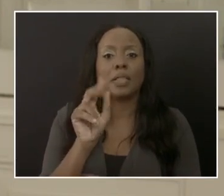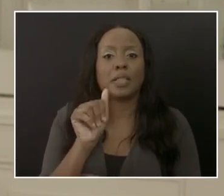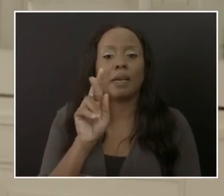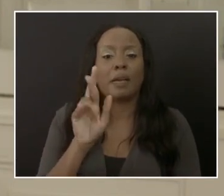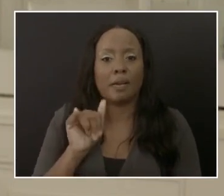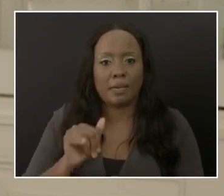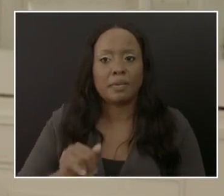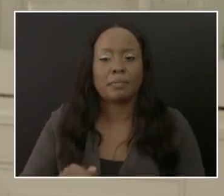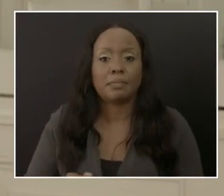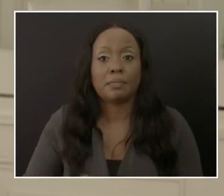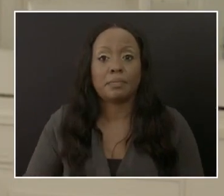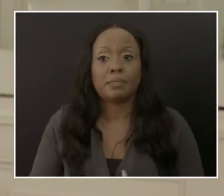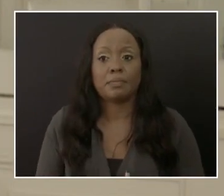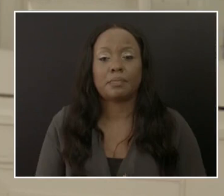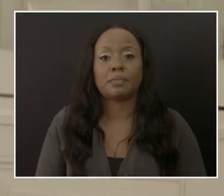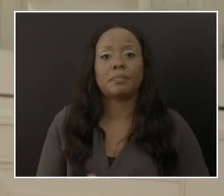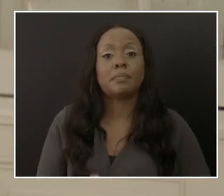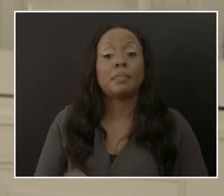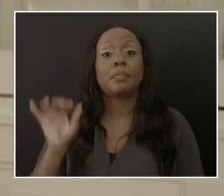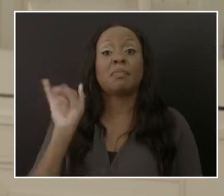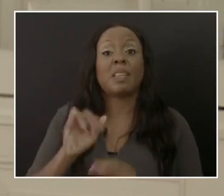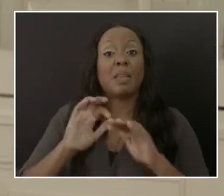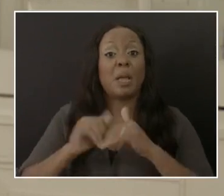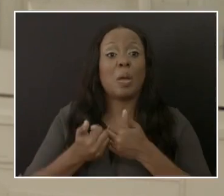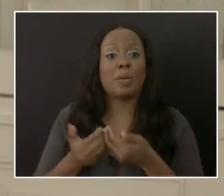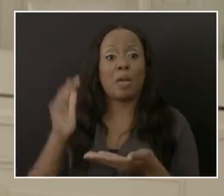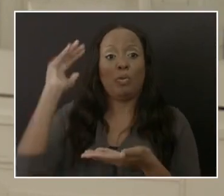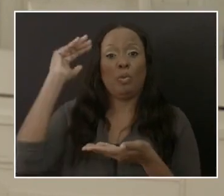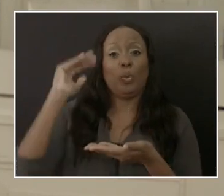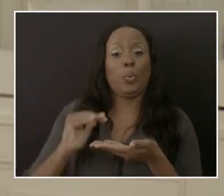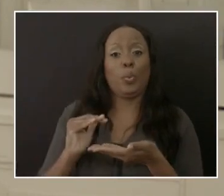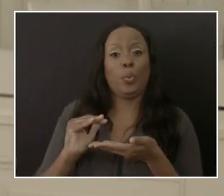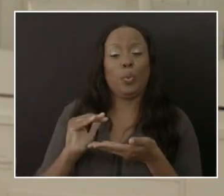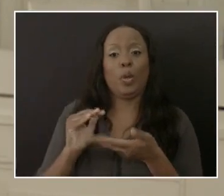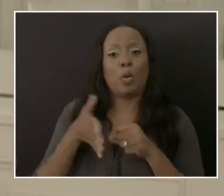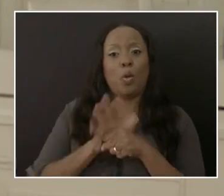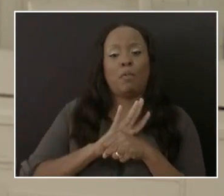to reducing community-based spread.